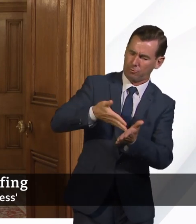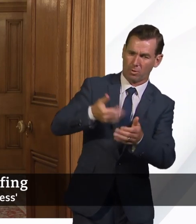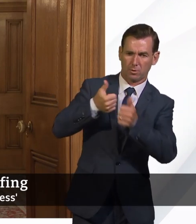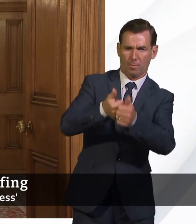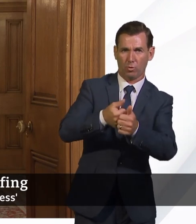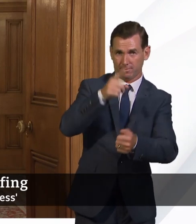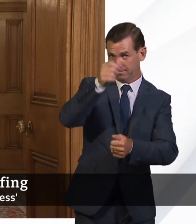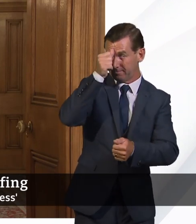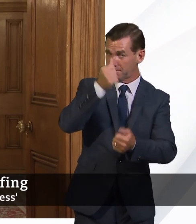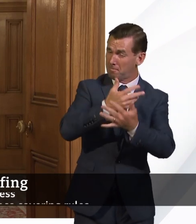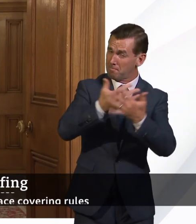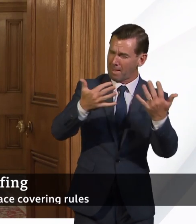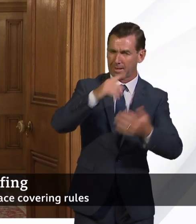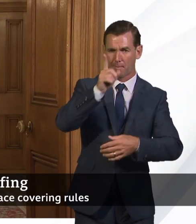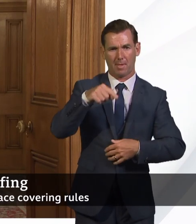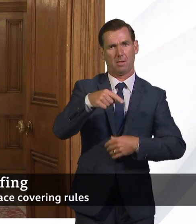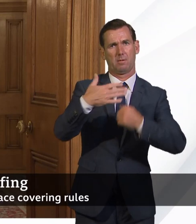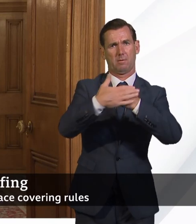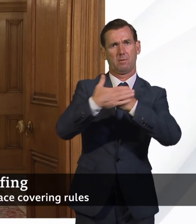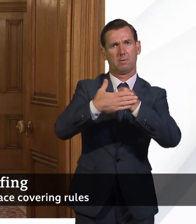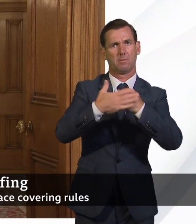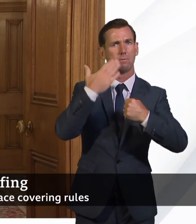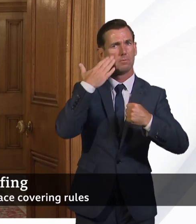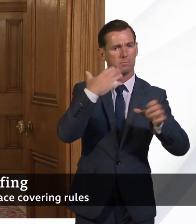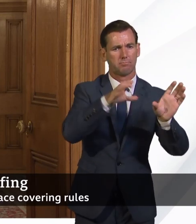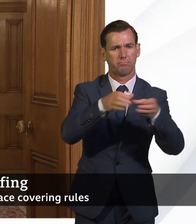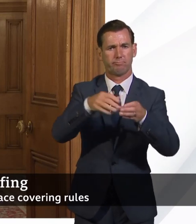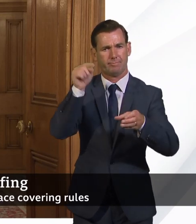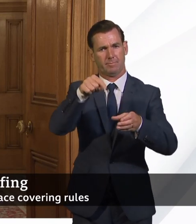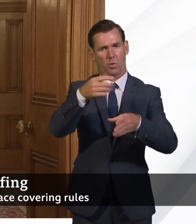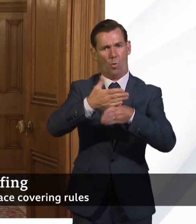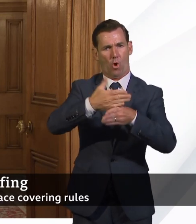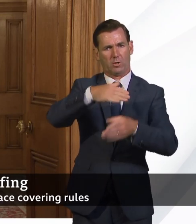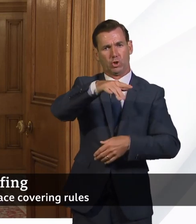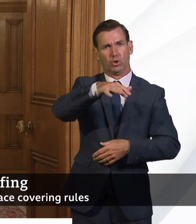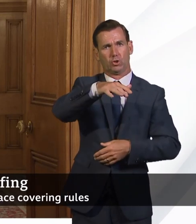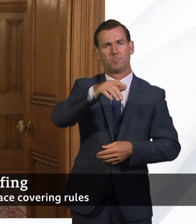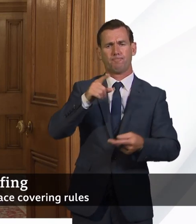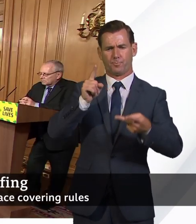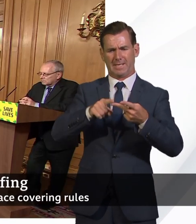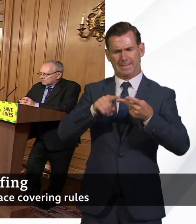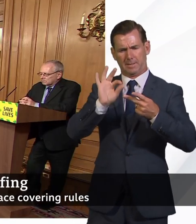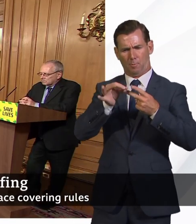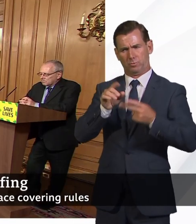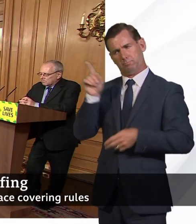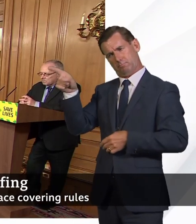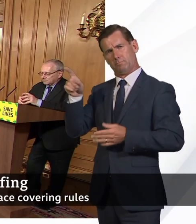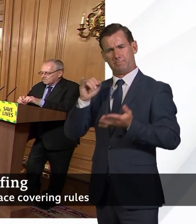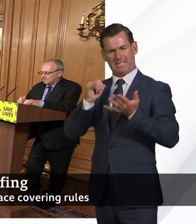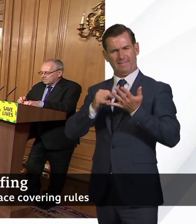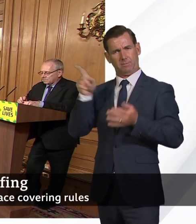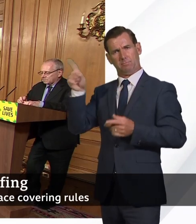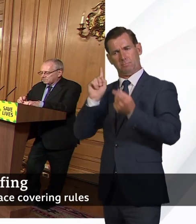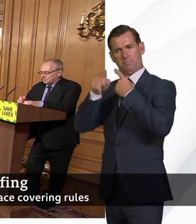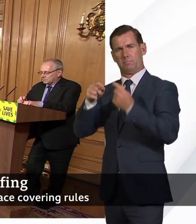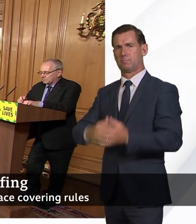people from BAME communities. So that's a very first thing. And probably on the second point, that's probably one for you, Stephen. Yes, so you're absolutely